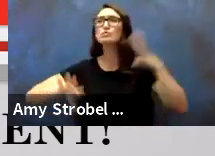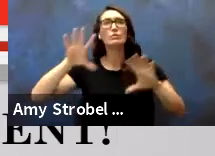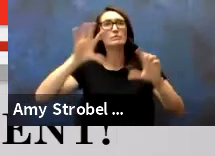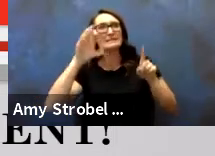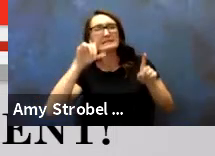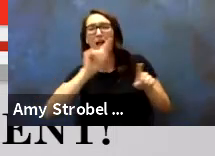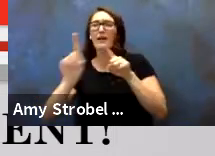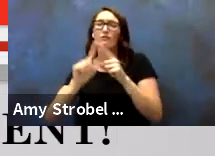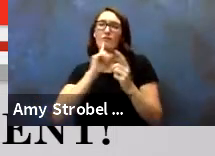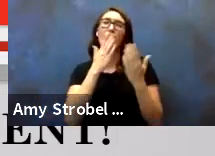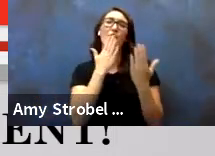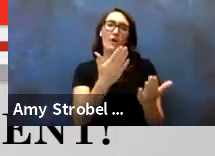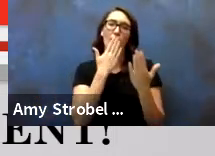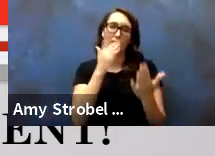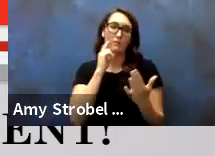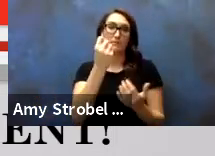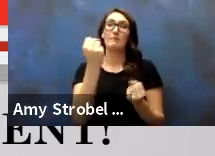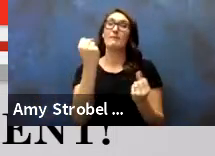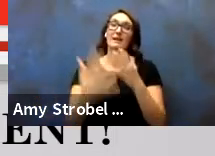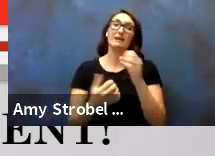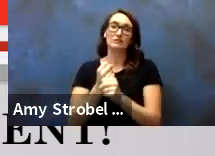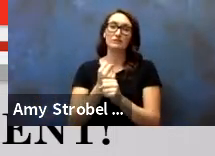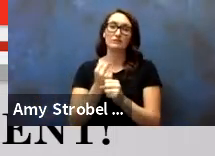so much for your years of service.